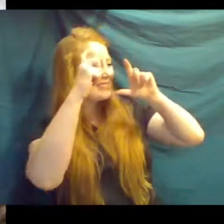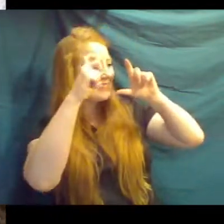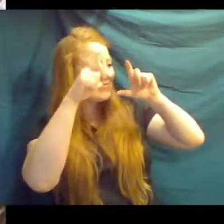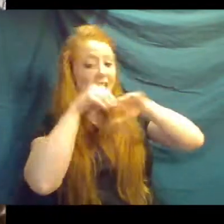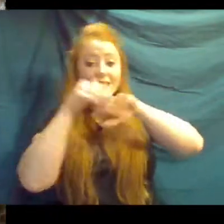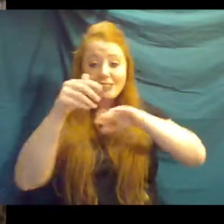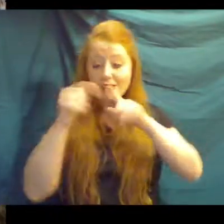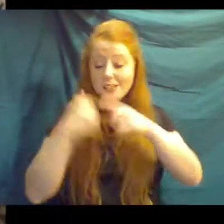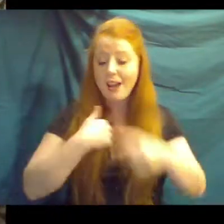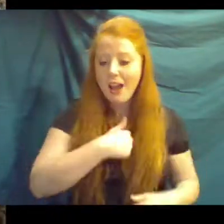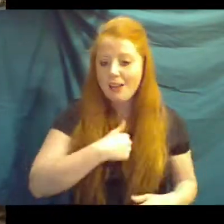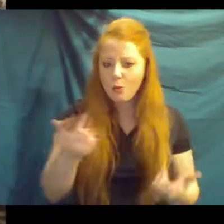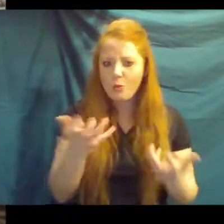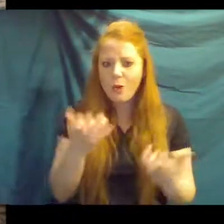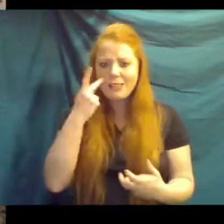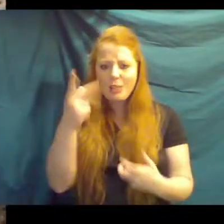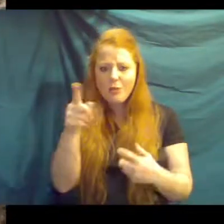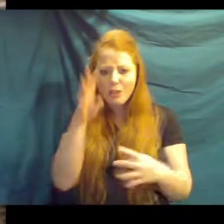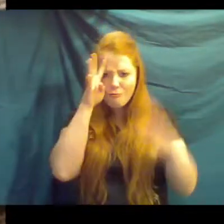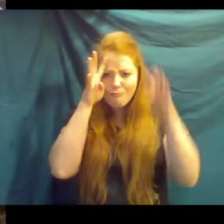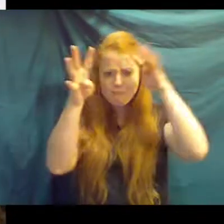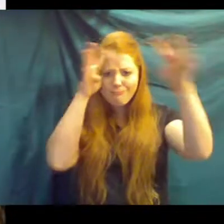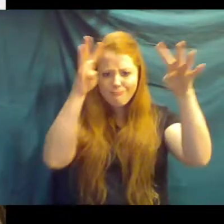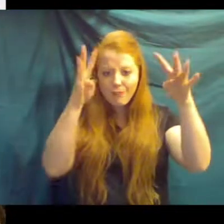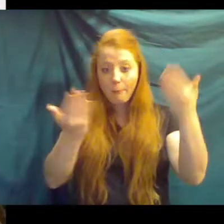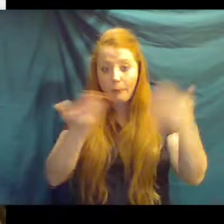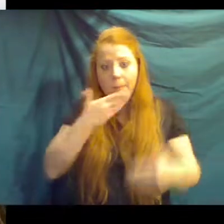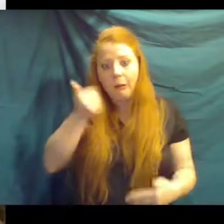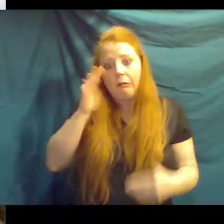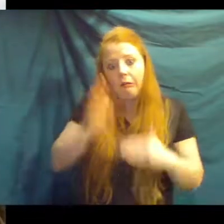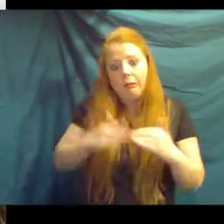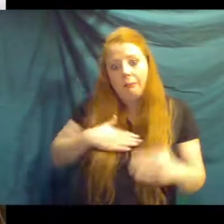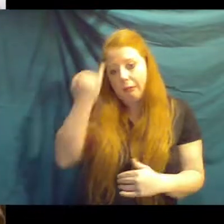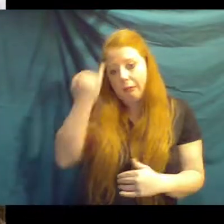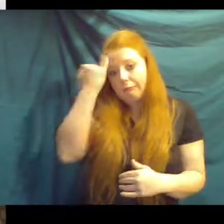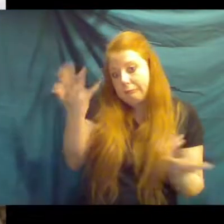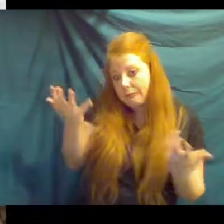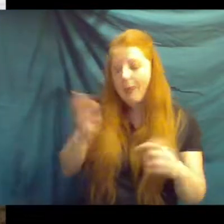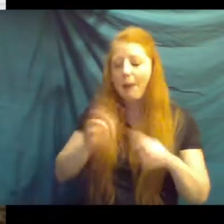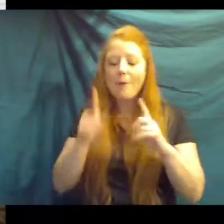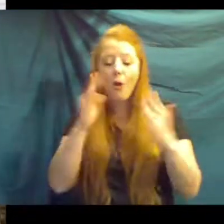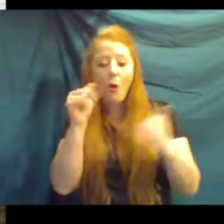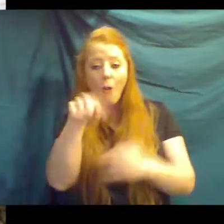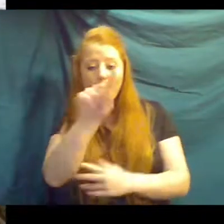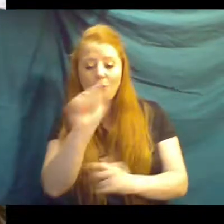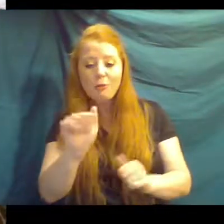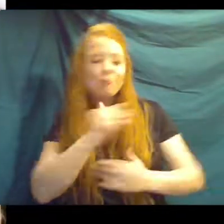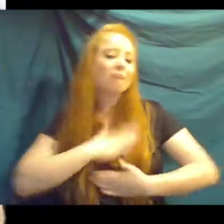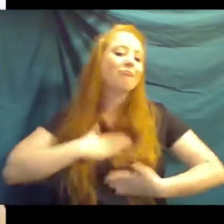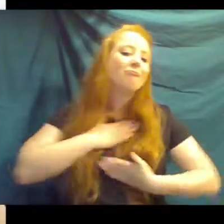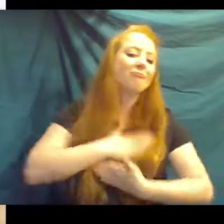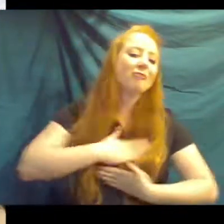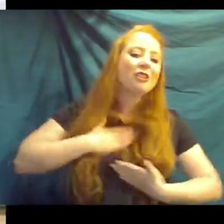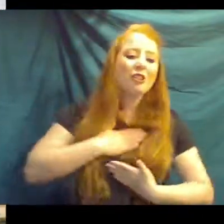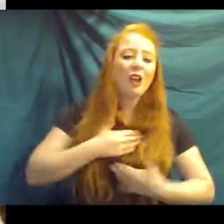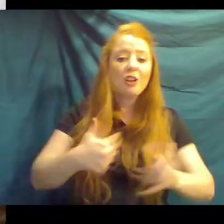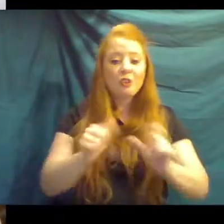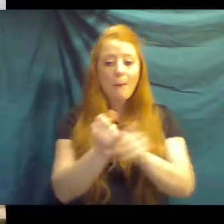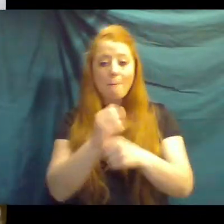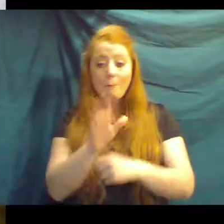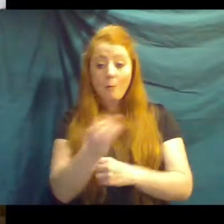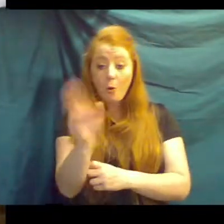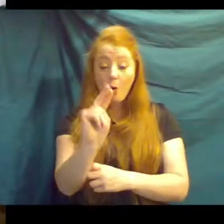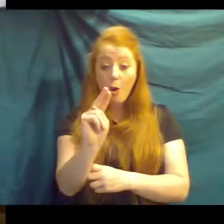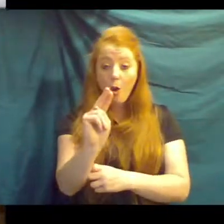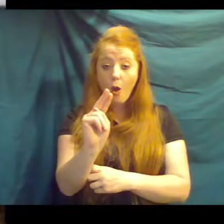with. Probably something better than I ever could. But yeah, we really hope you guys enjoy and try making your own sock puppet giraffe